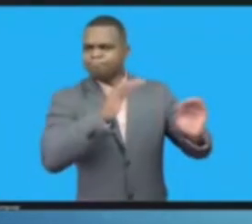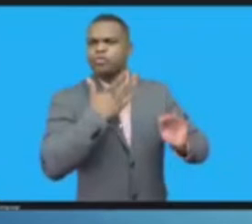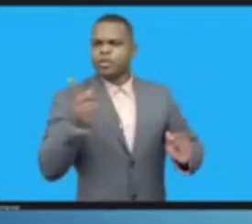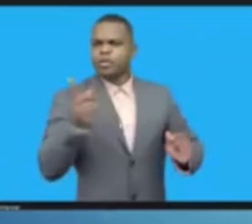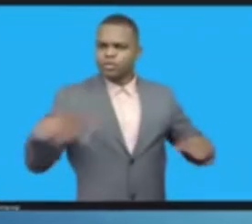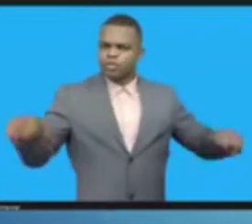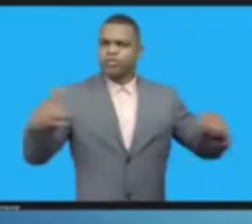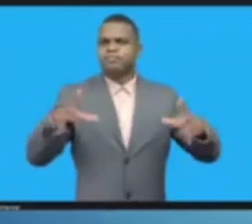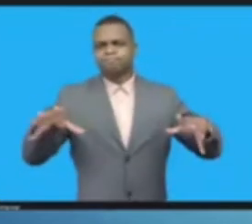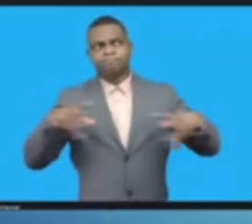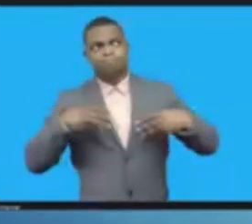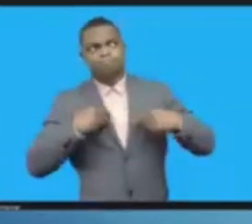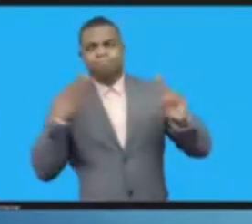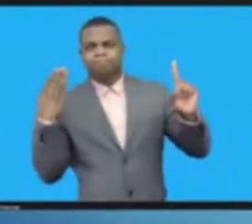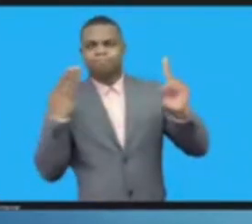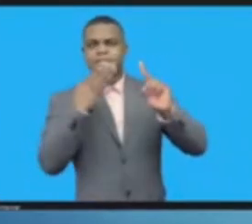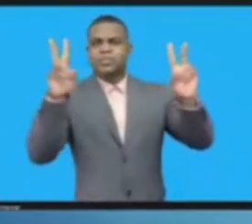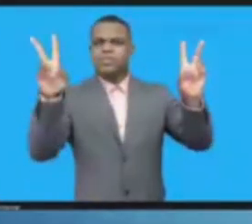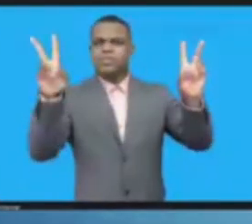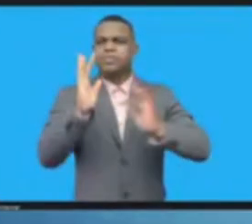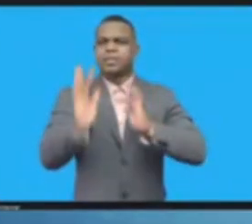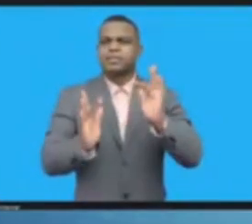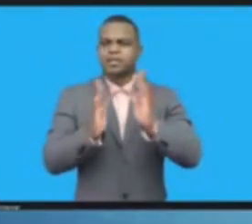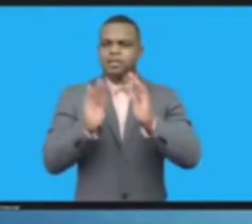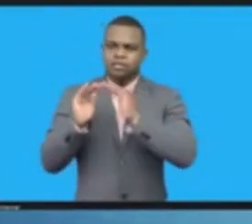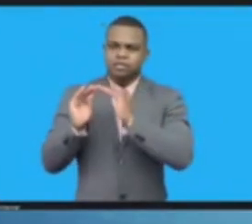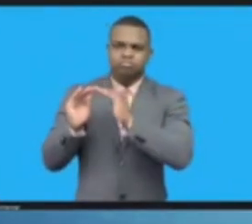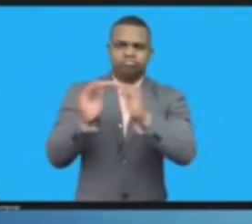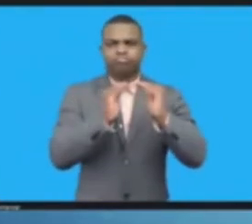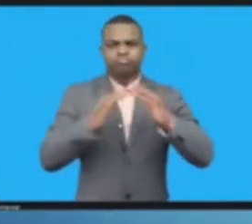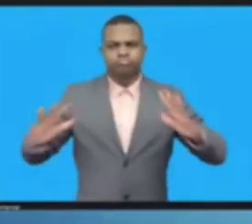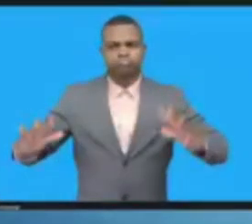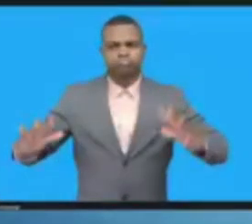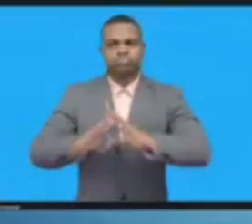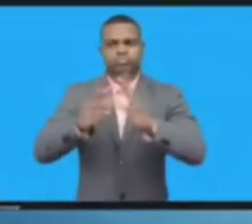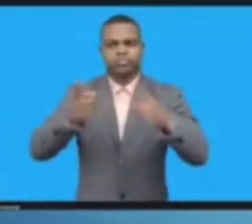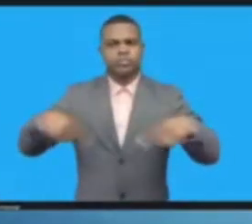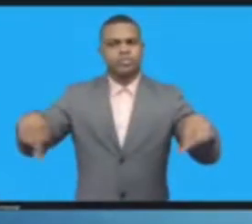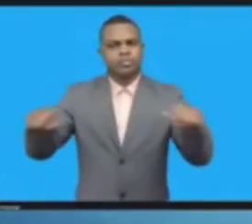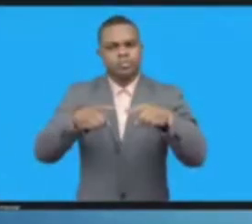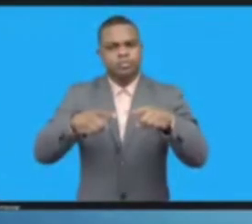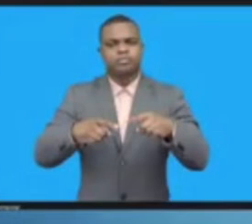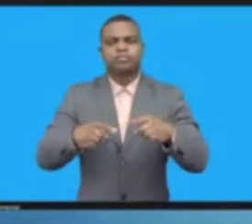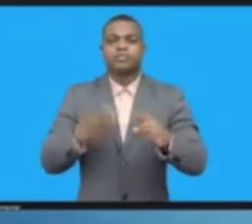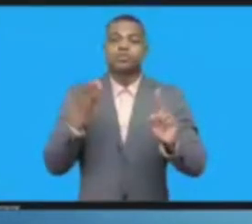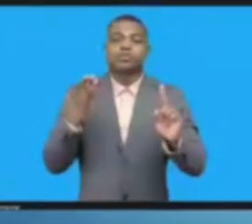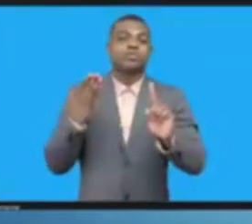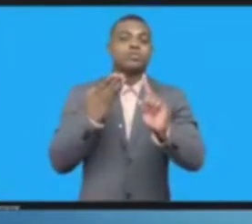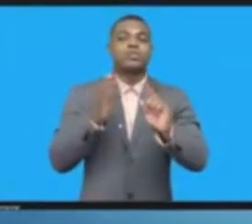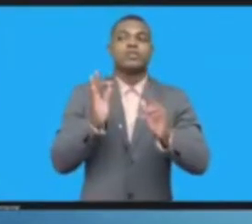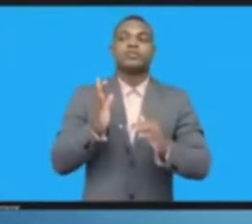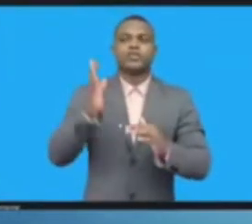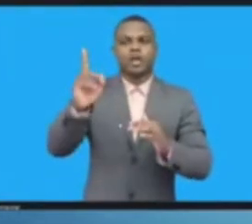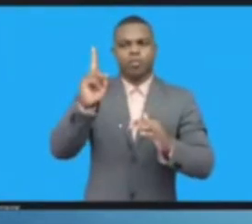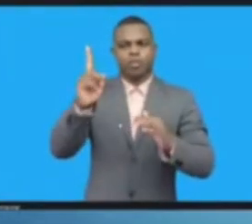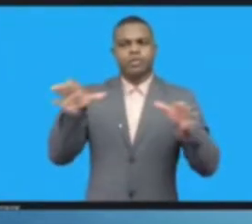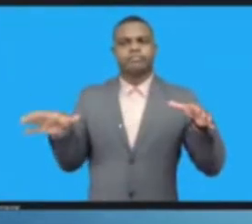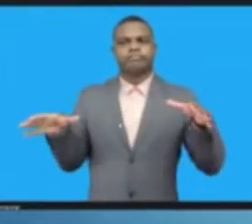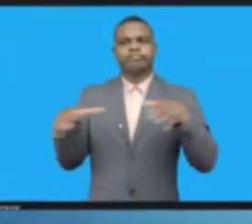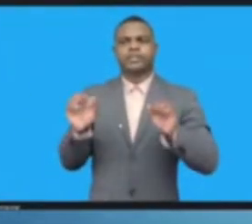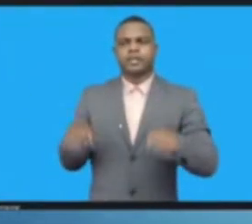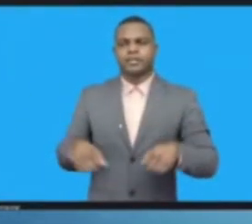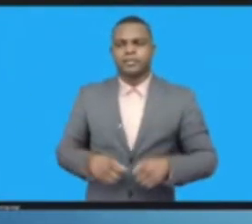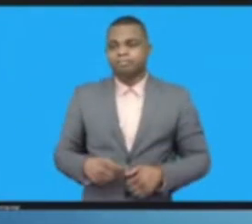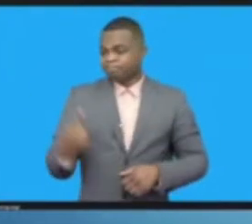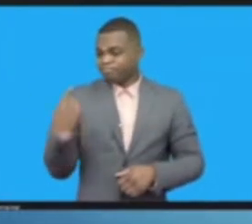vein, urged us to connect and unite. This is what the Global Digital Compact